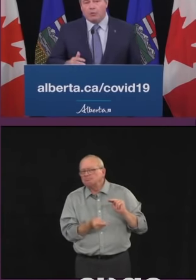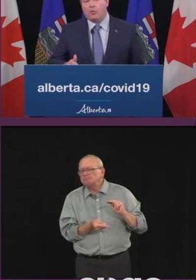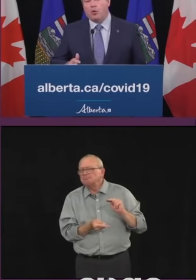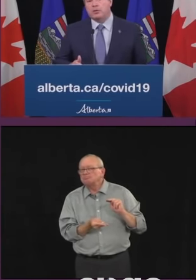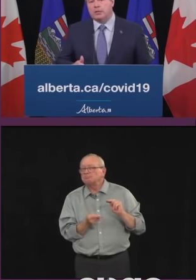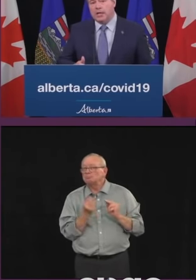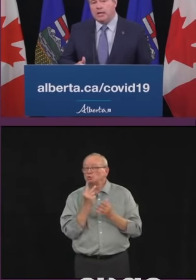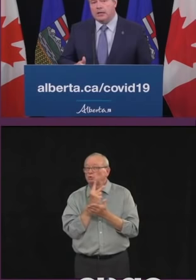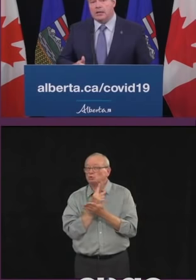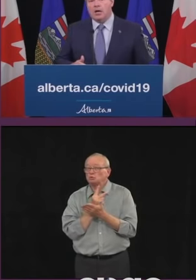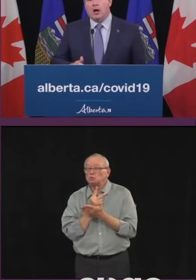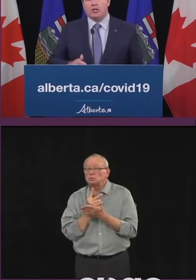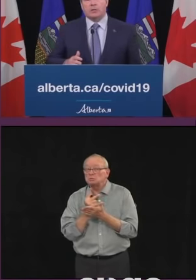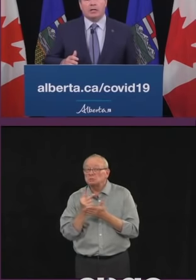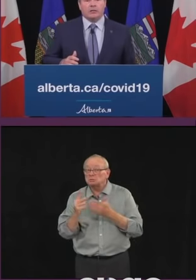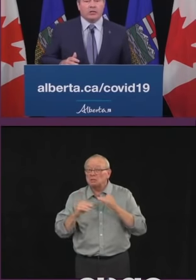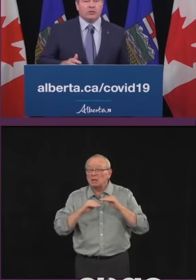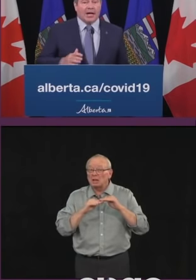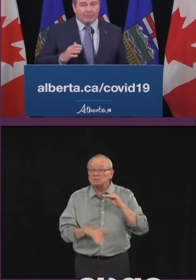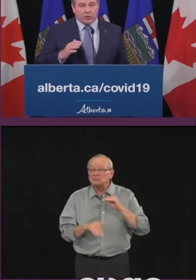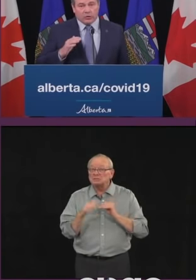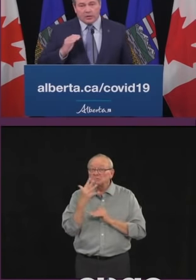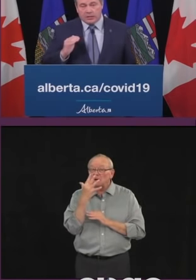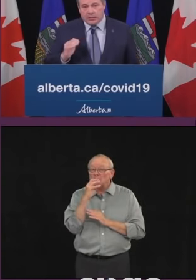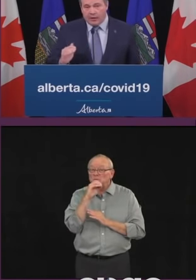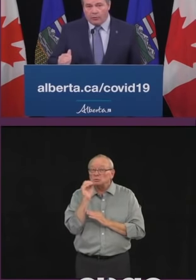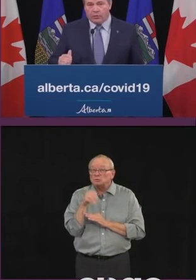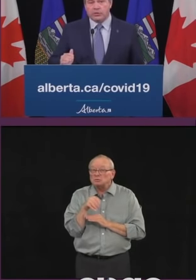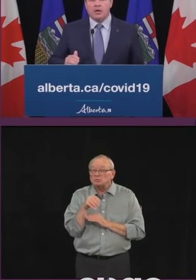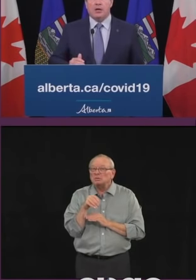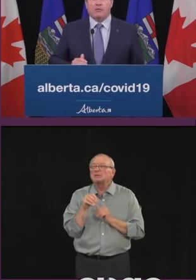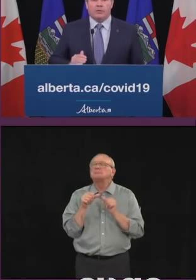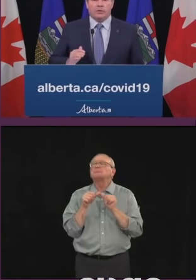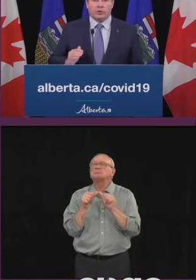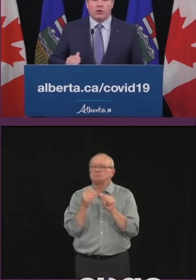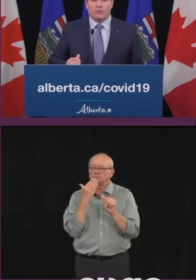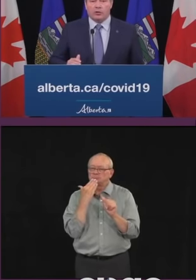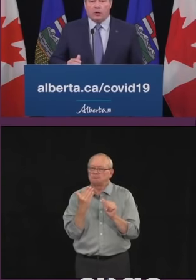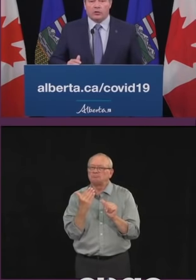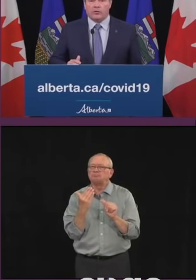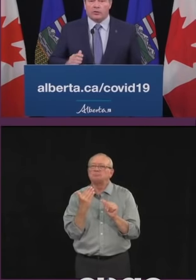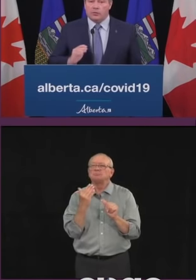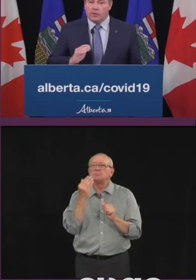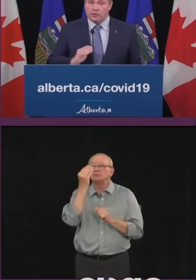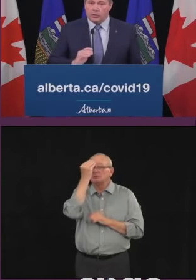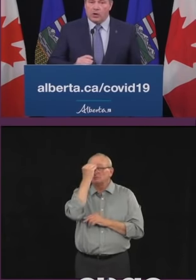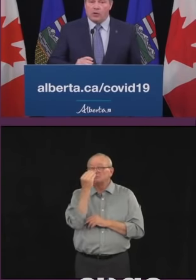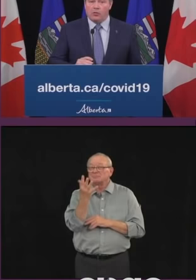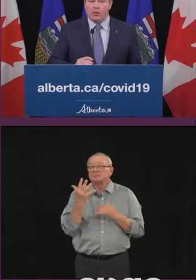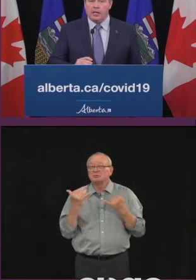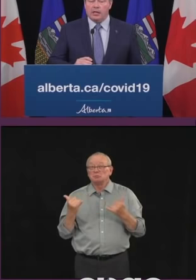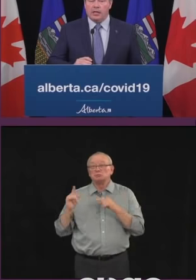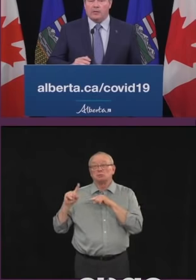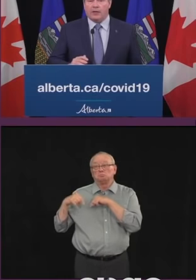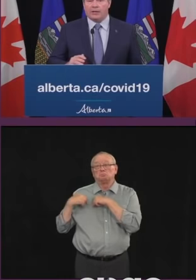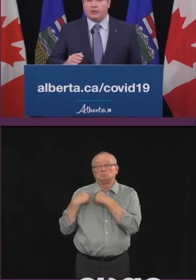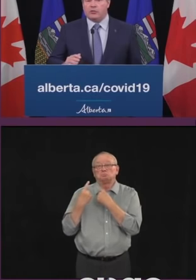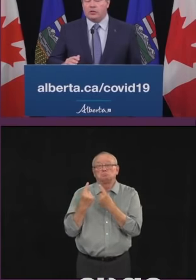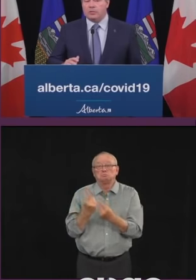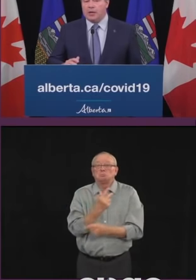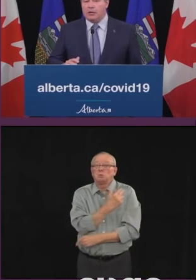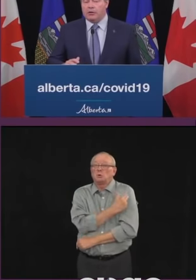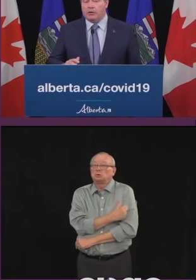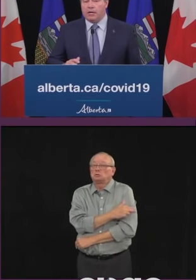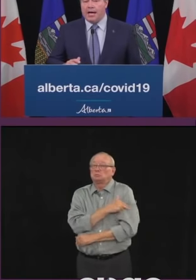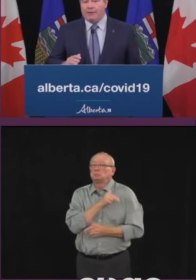I'm happy to report today that hospitalizations have been trending downwards from the start of relaunch over two months ago and in fact